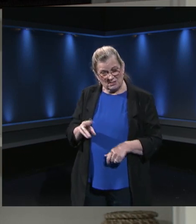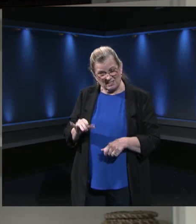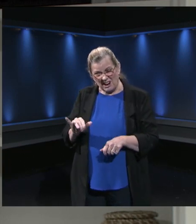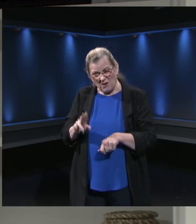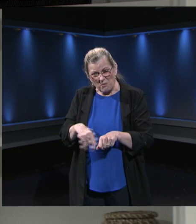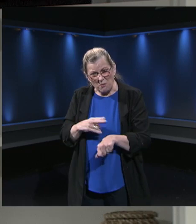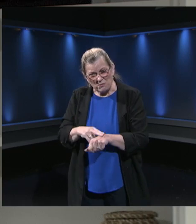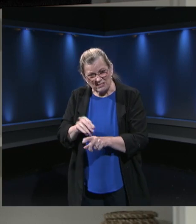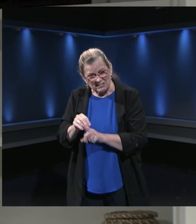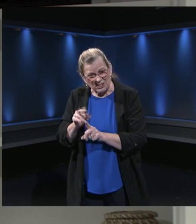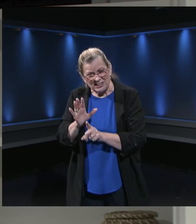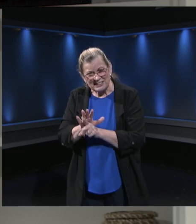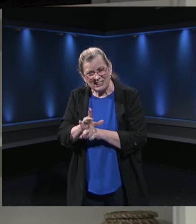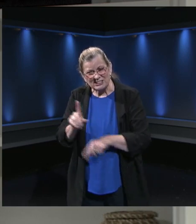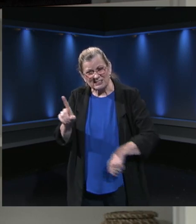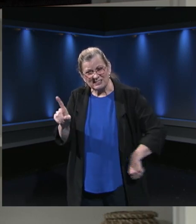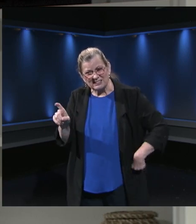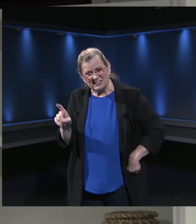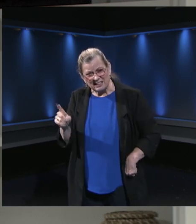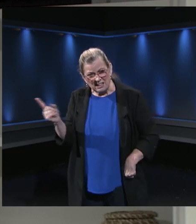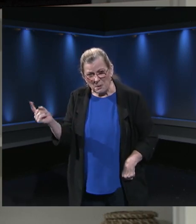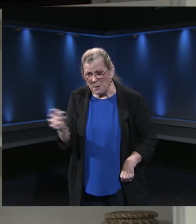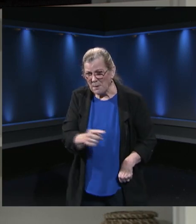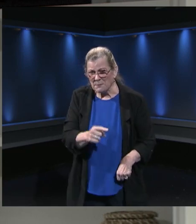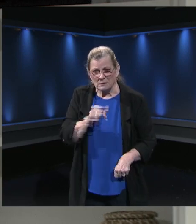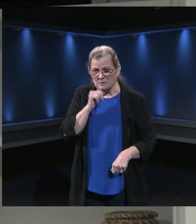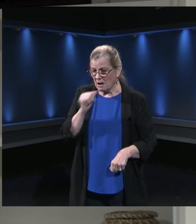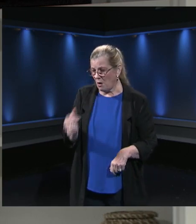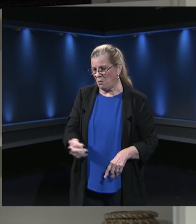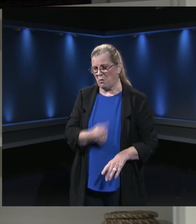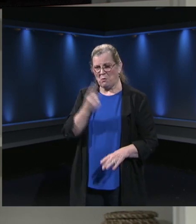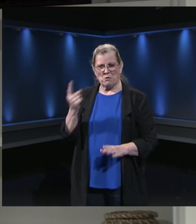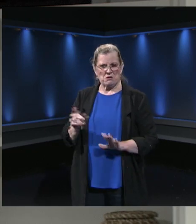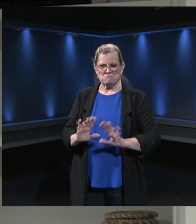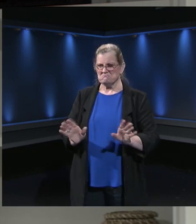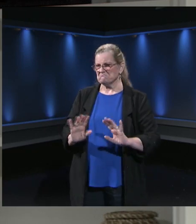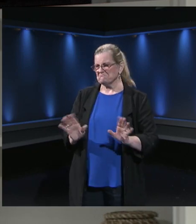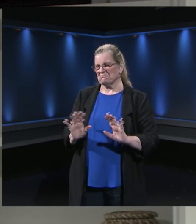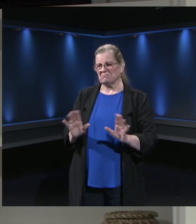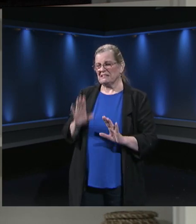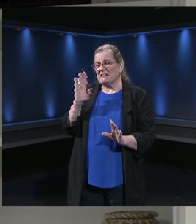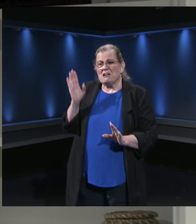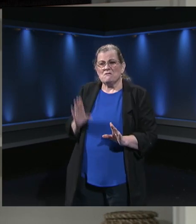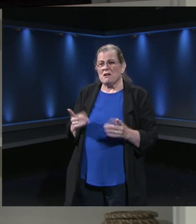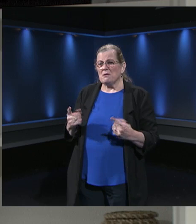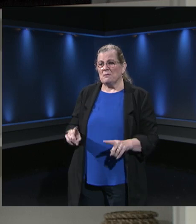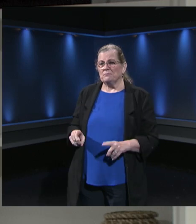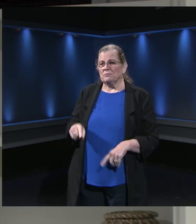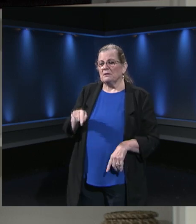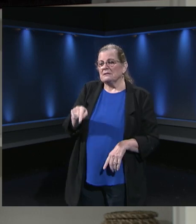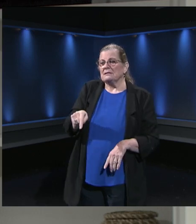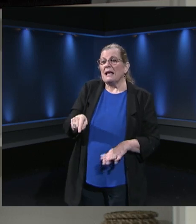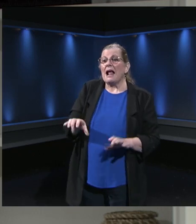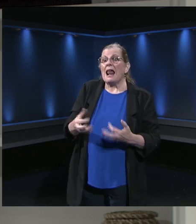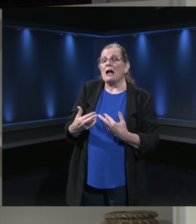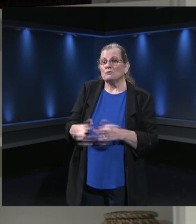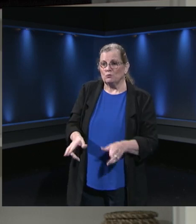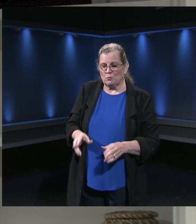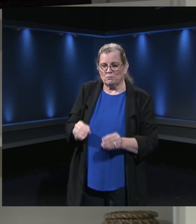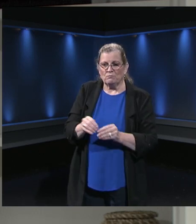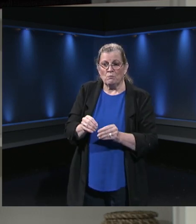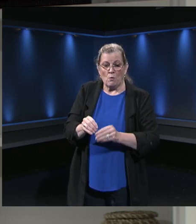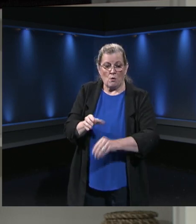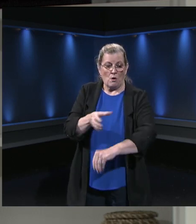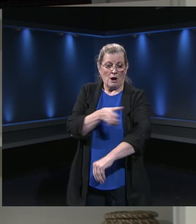kids to come to school for an orientation almost never happens. Yes. And look at the power of this virtual